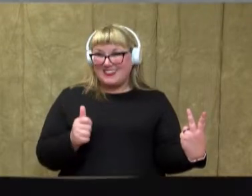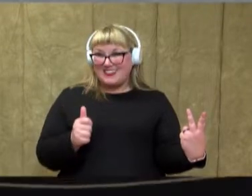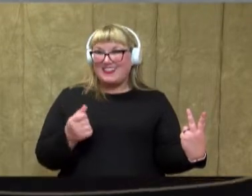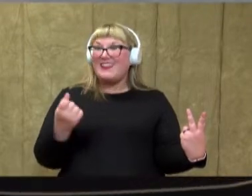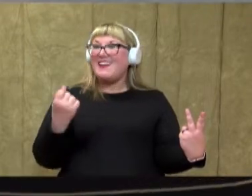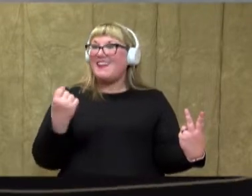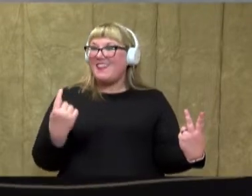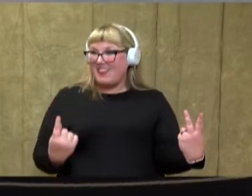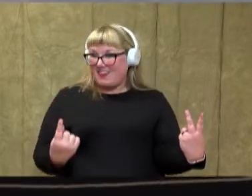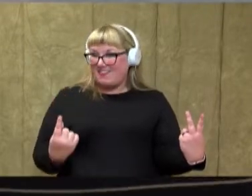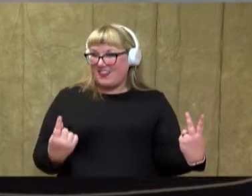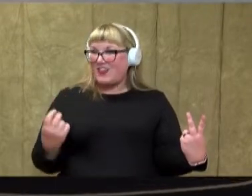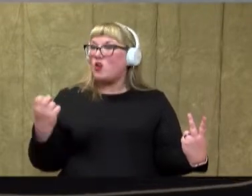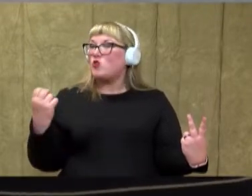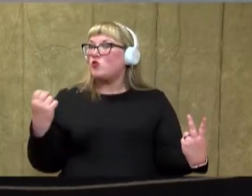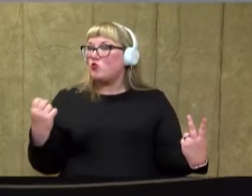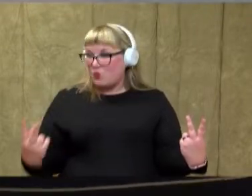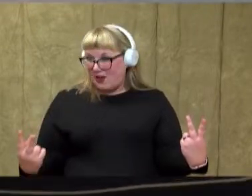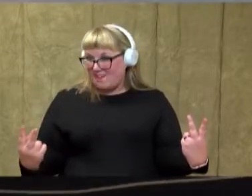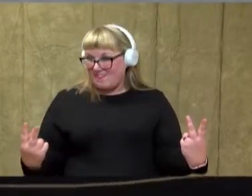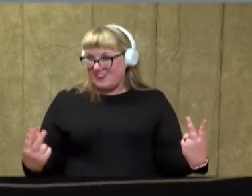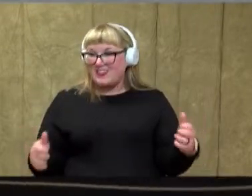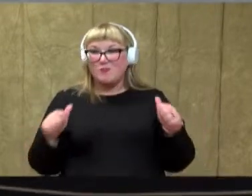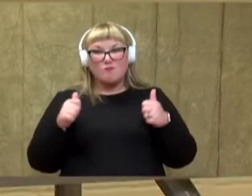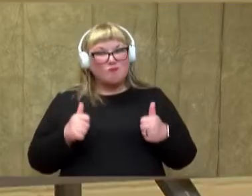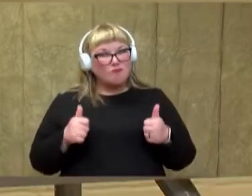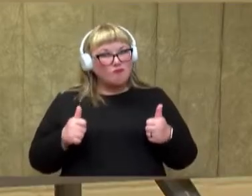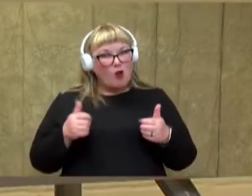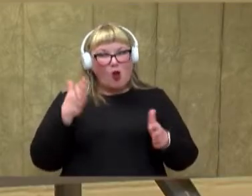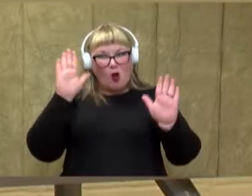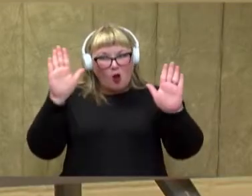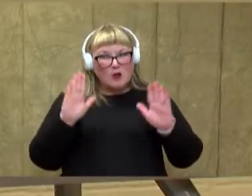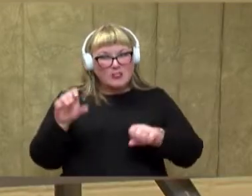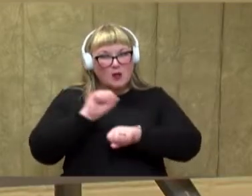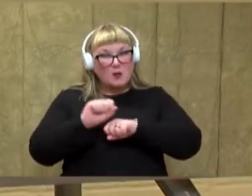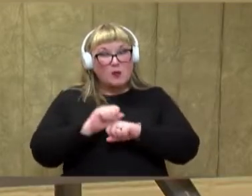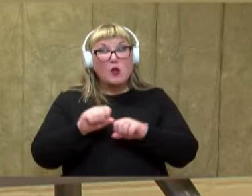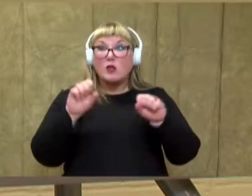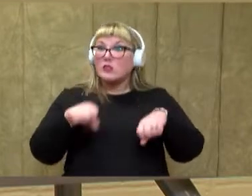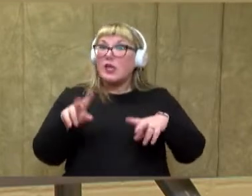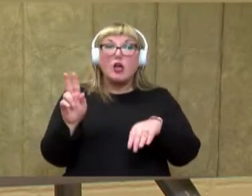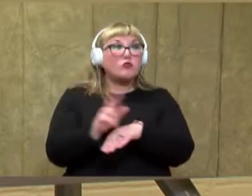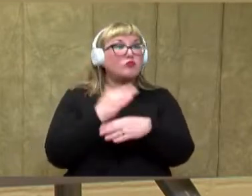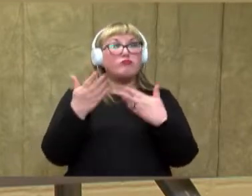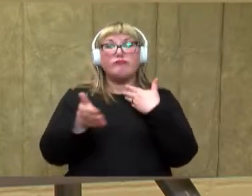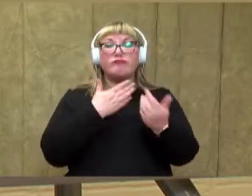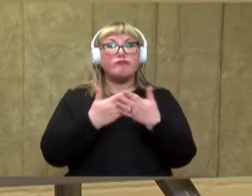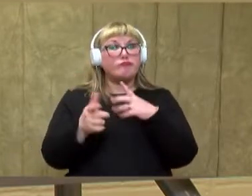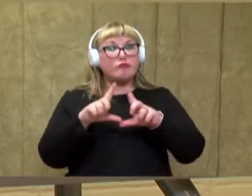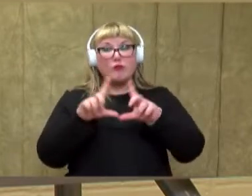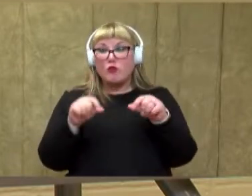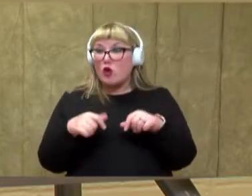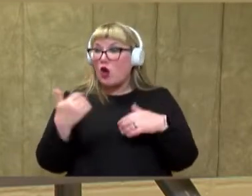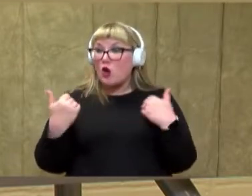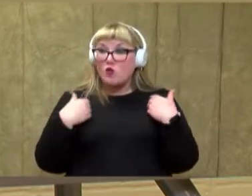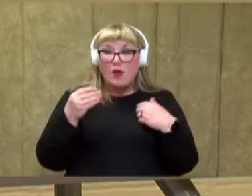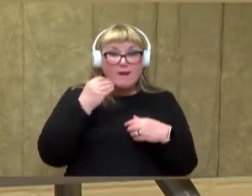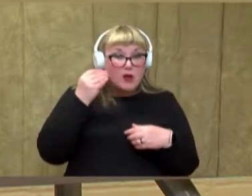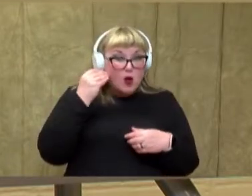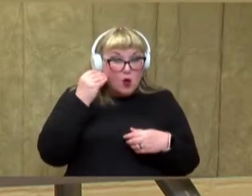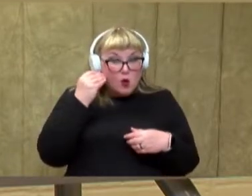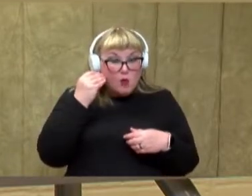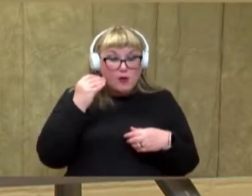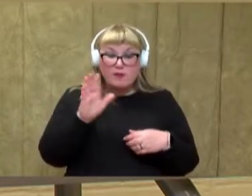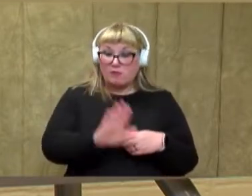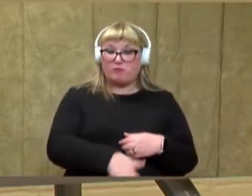10, 11, 12. Awesome job, guys. So you can use any kind of playing cards that you have at home.